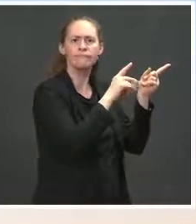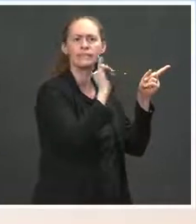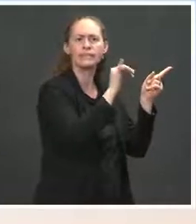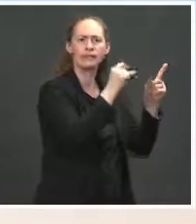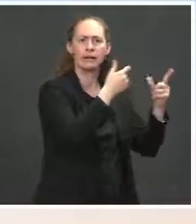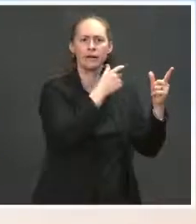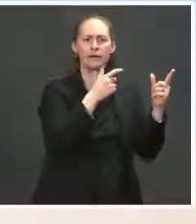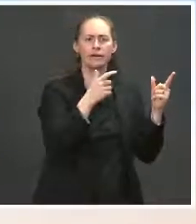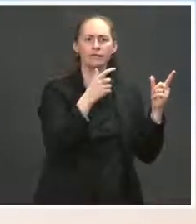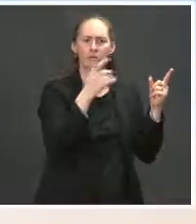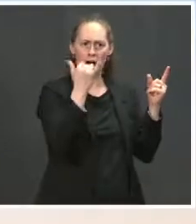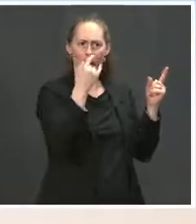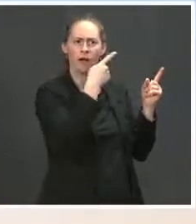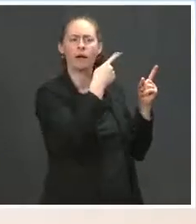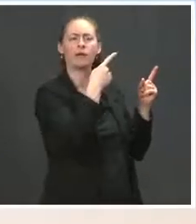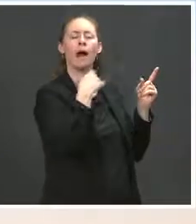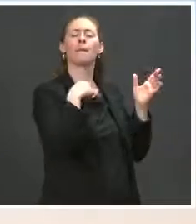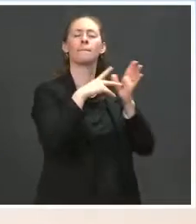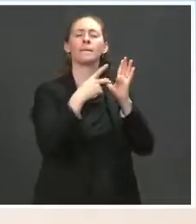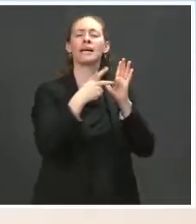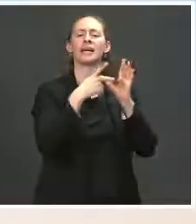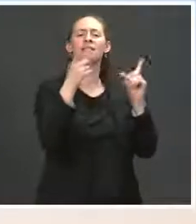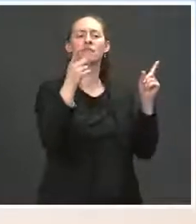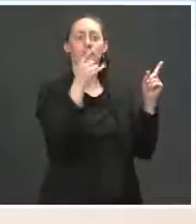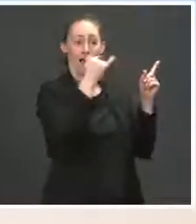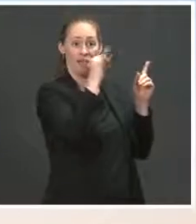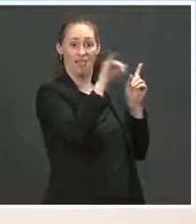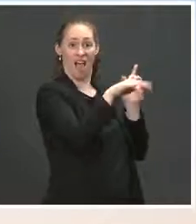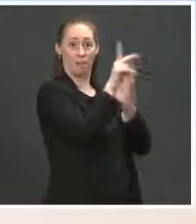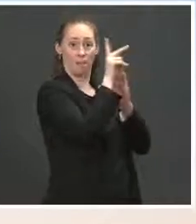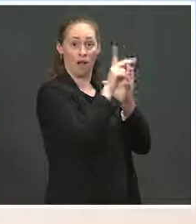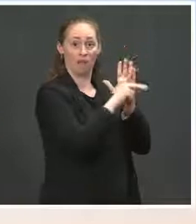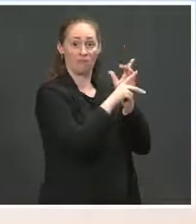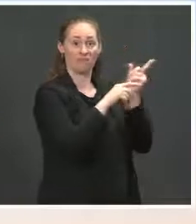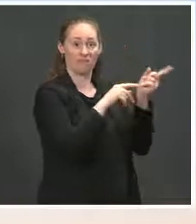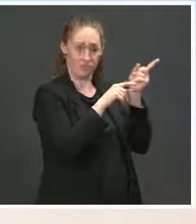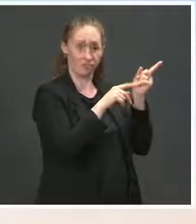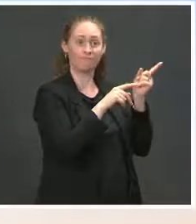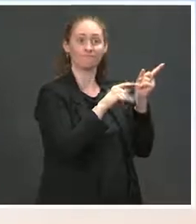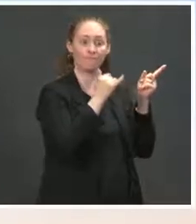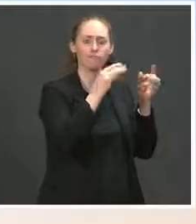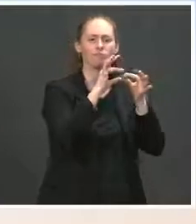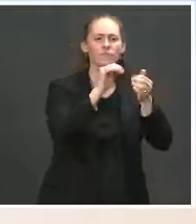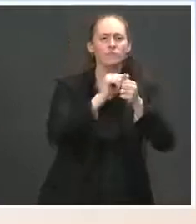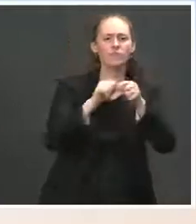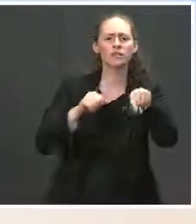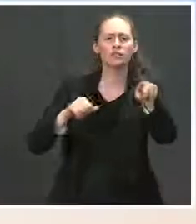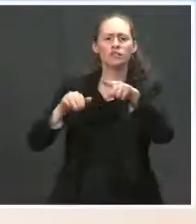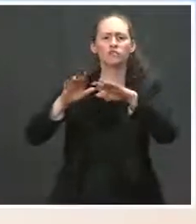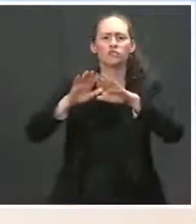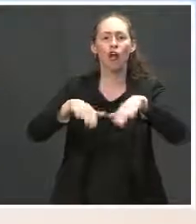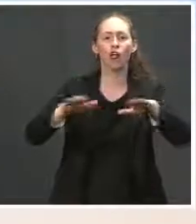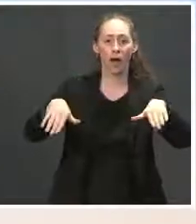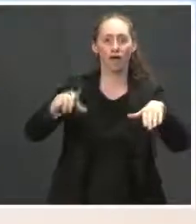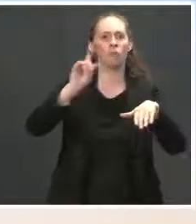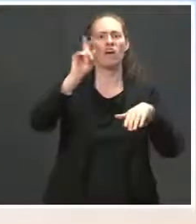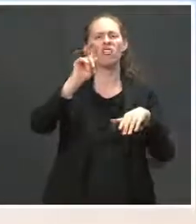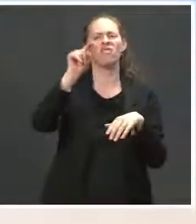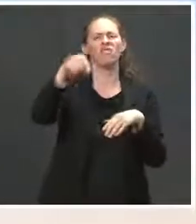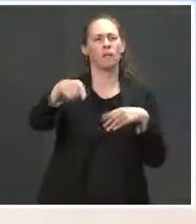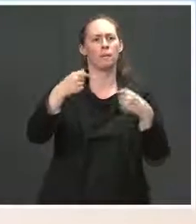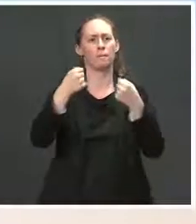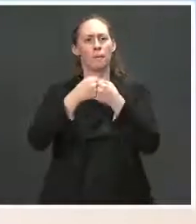who are fleeing violence and persecution a right to even apply for asylum. I wanted to know what is the